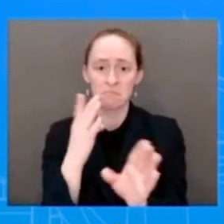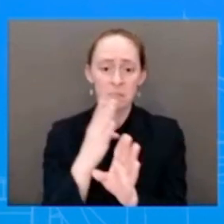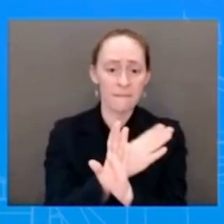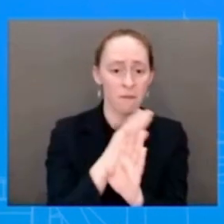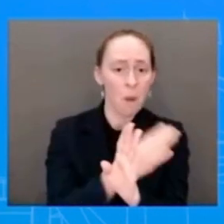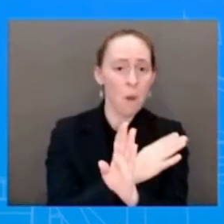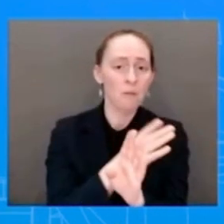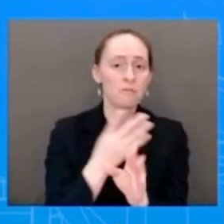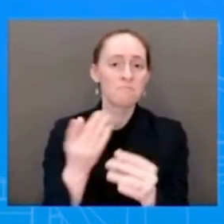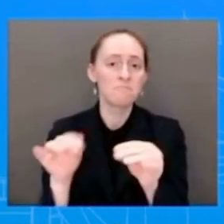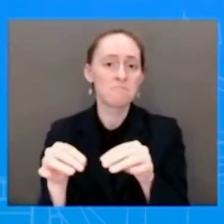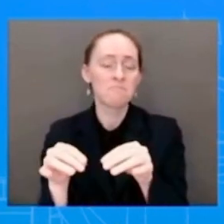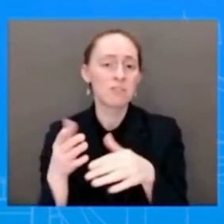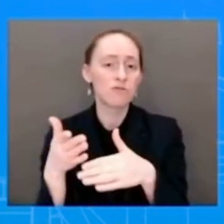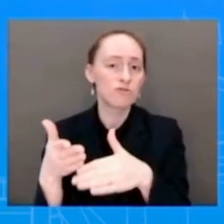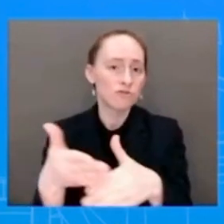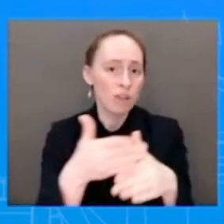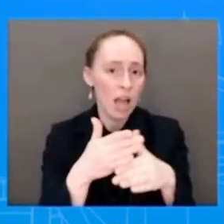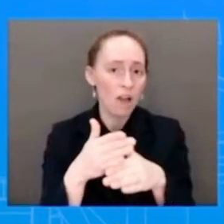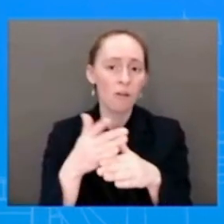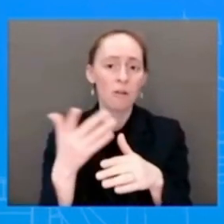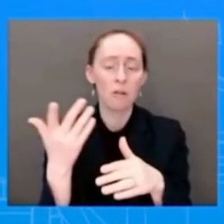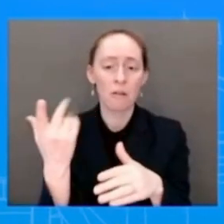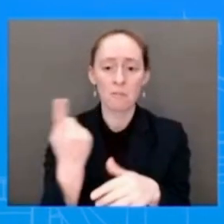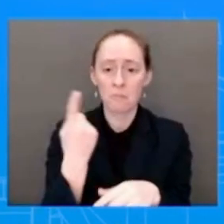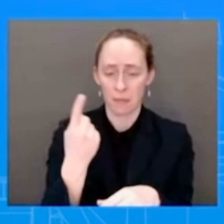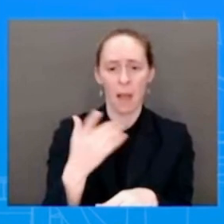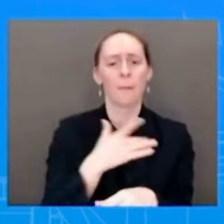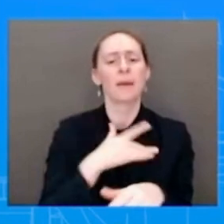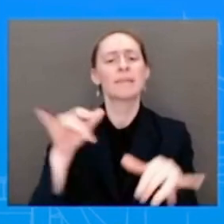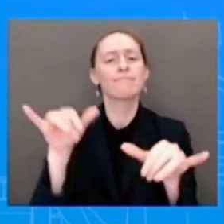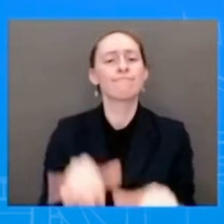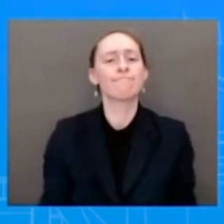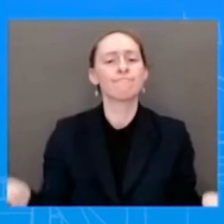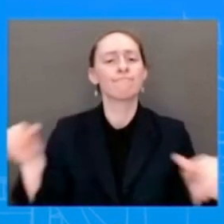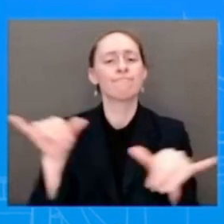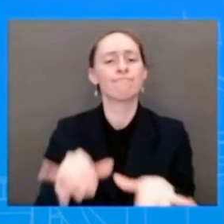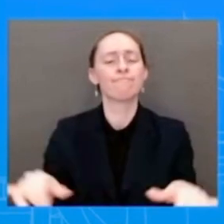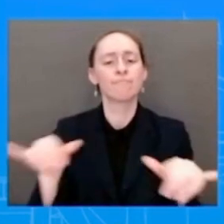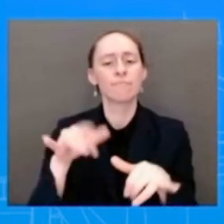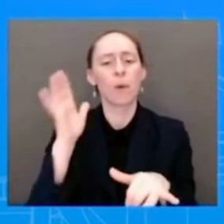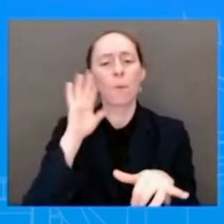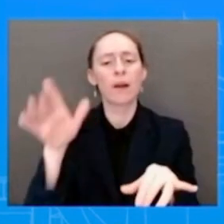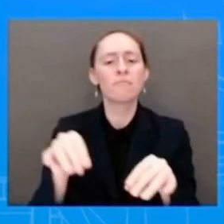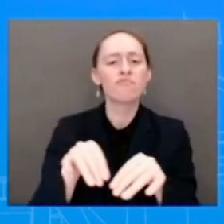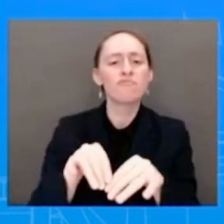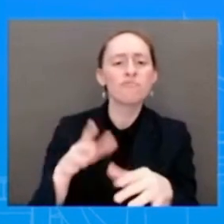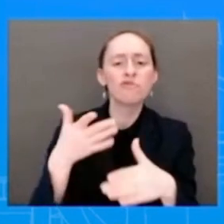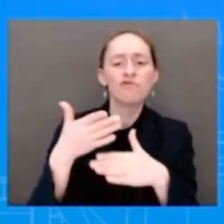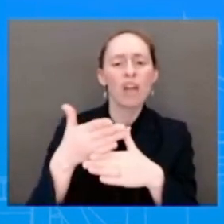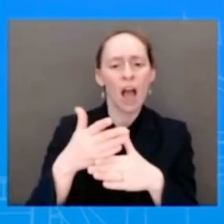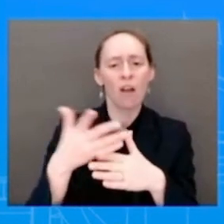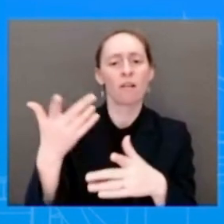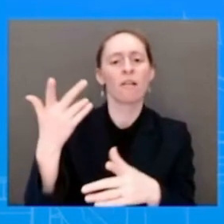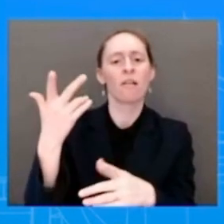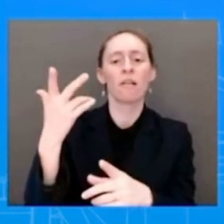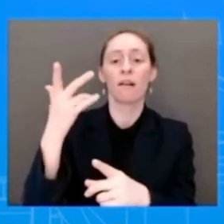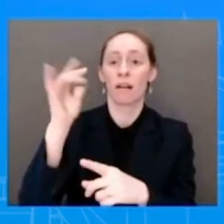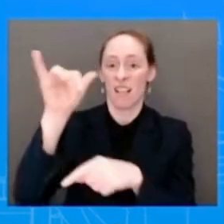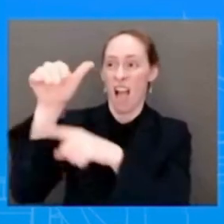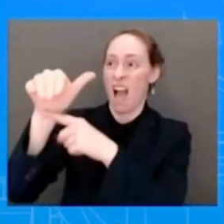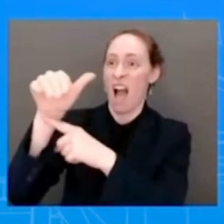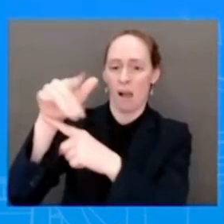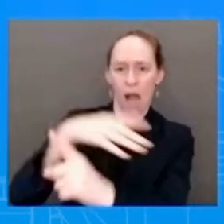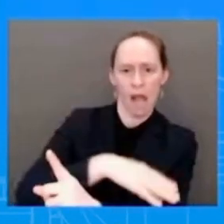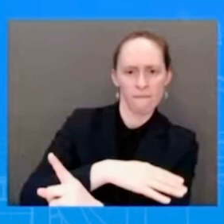as has been the tradition on State of the Union Day? We will have more to share as we get closer to the date. I don't have anything at this time. Thanks,